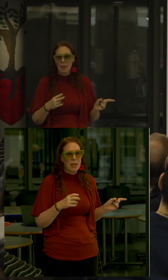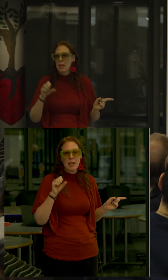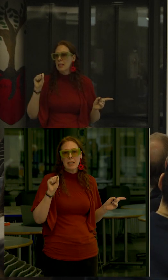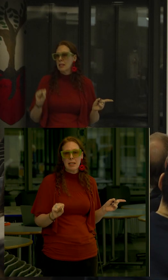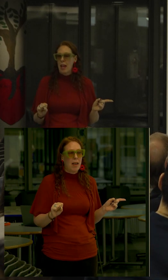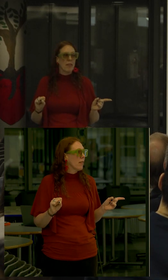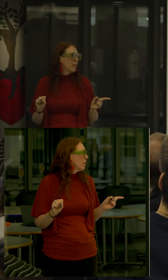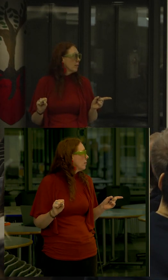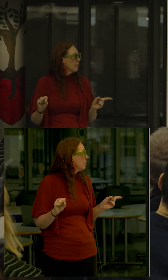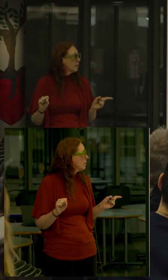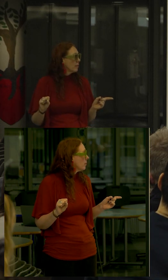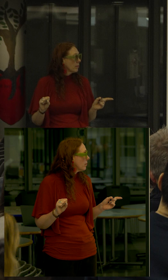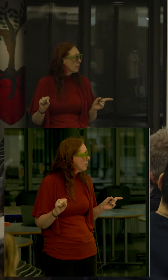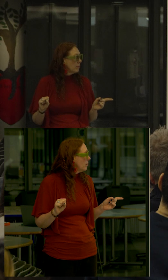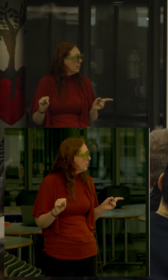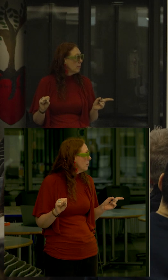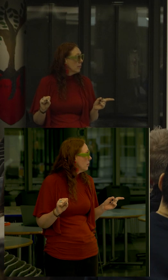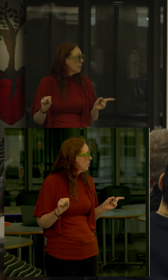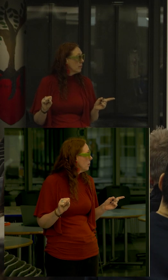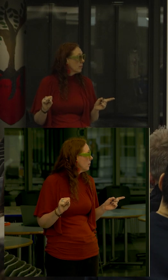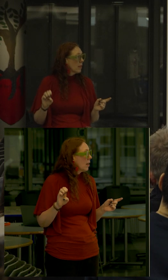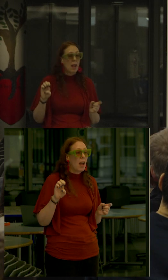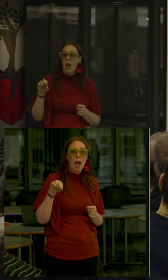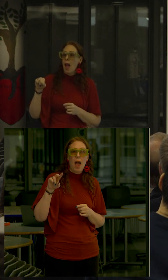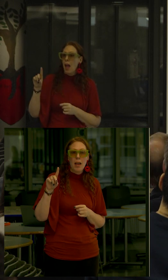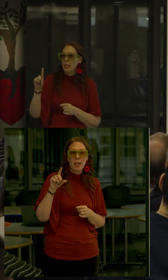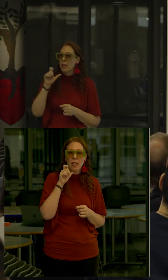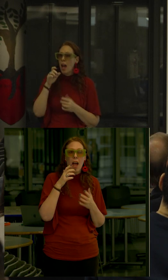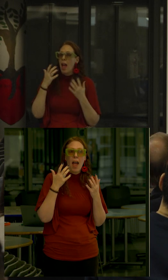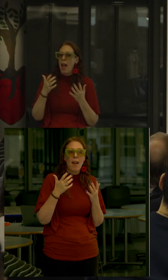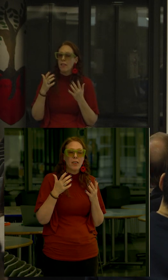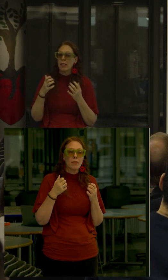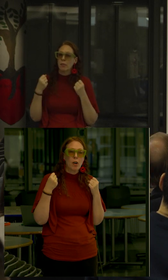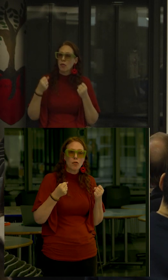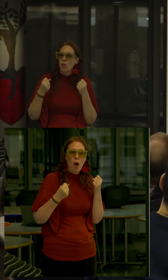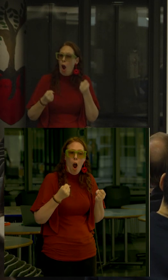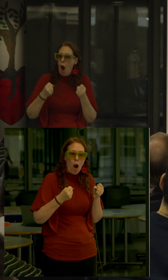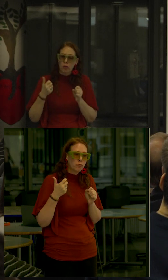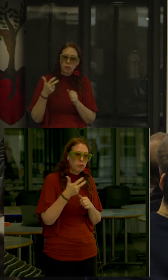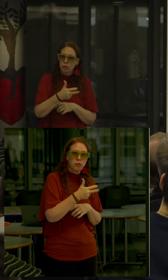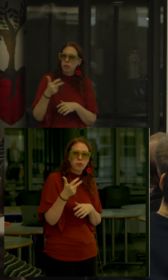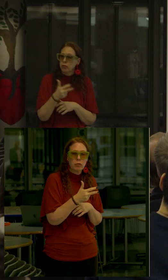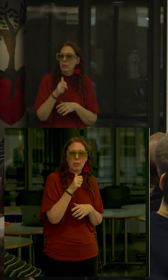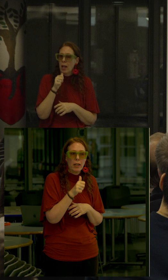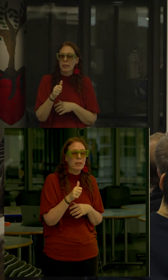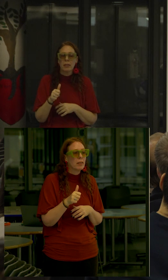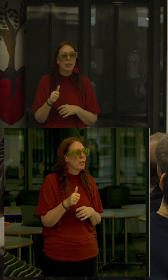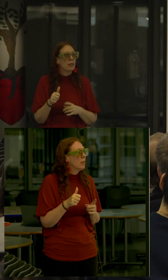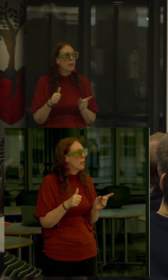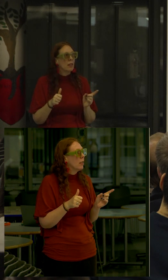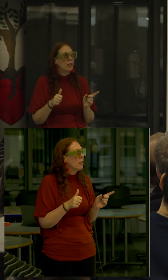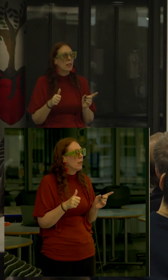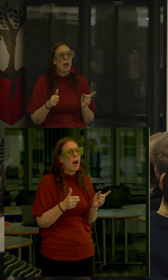South End Avenue that's a great location for deployable because it doesn't get a lot of heavy vehicular traffic and so and it's not